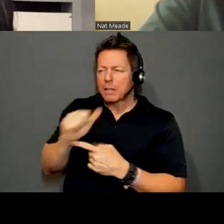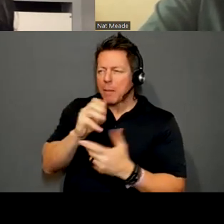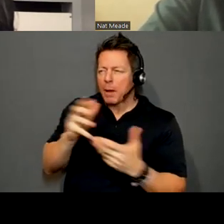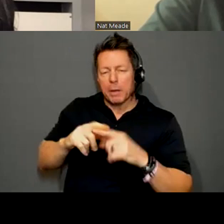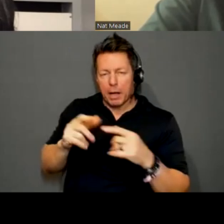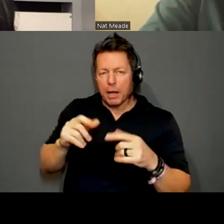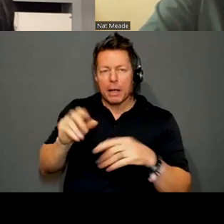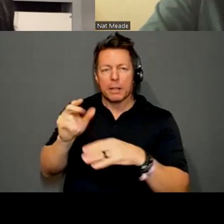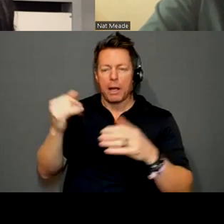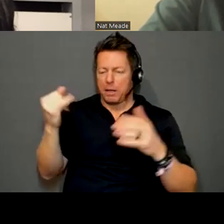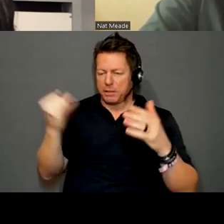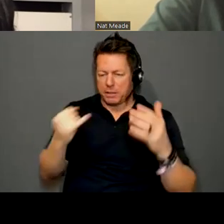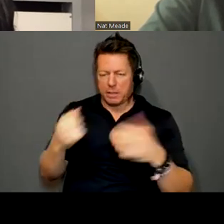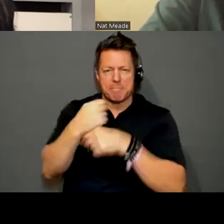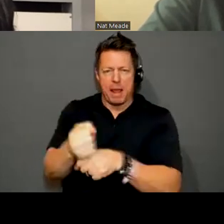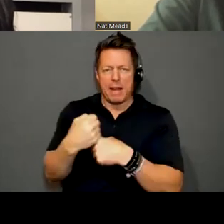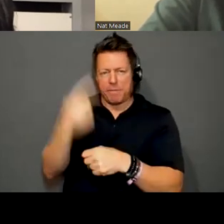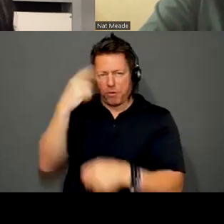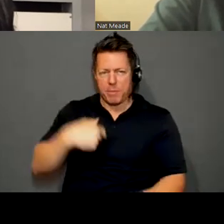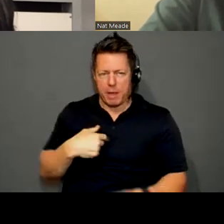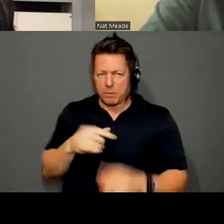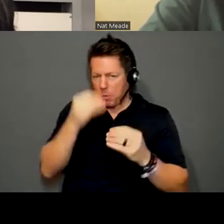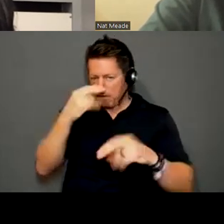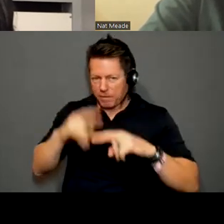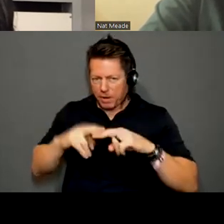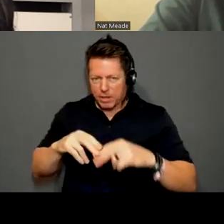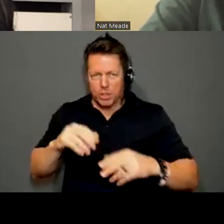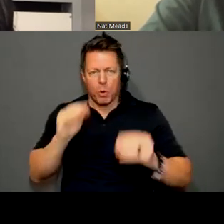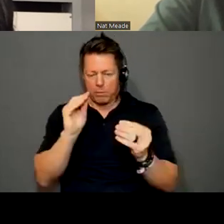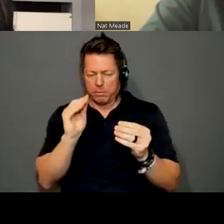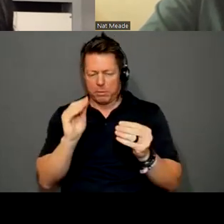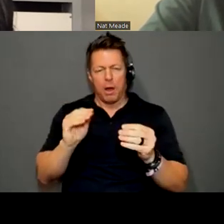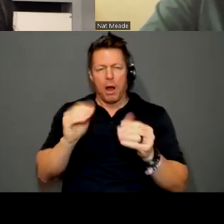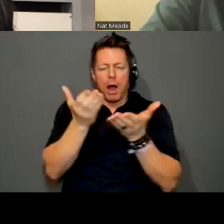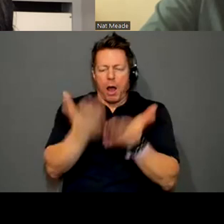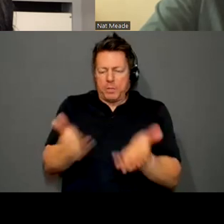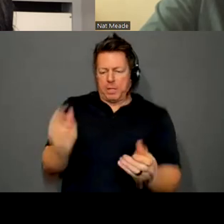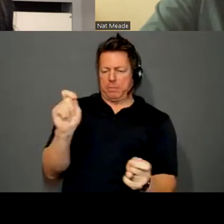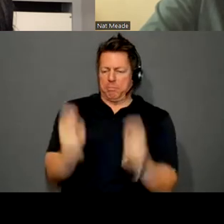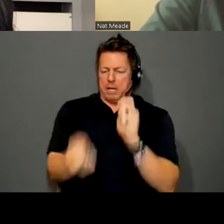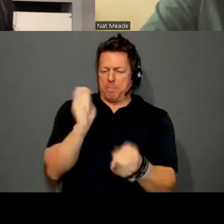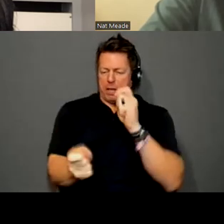That was way more fun for me than... You were manipulating objects, right? Yeah.